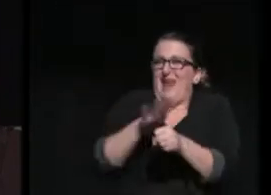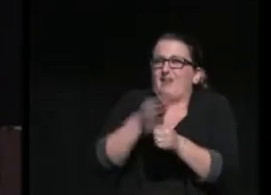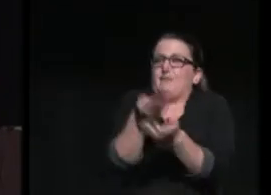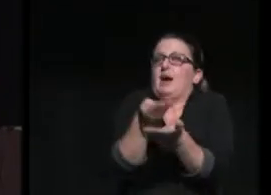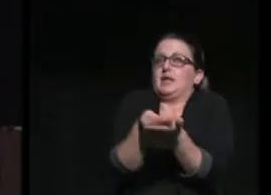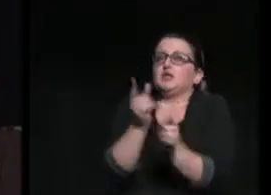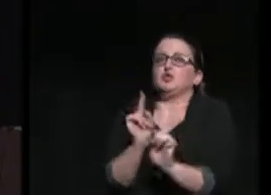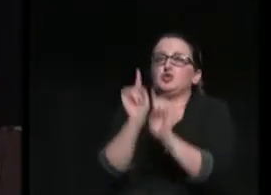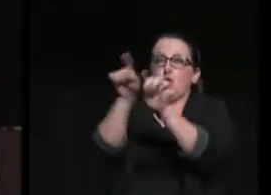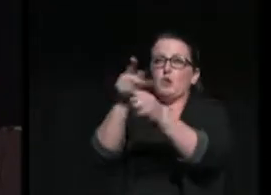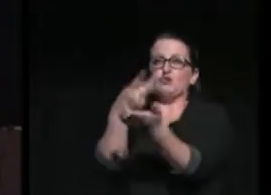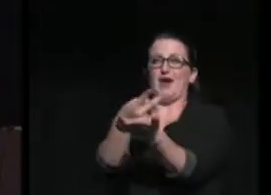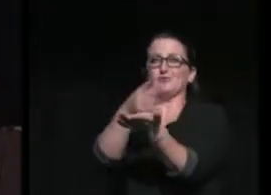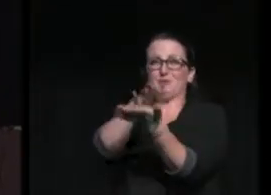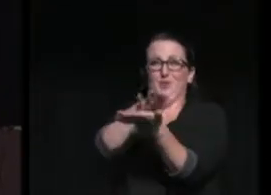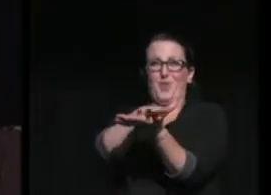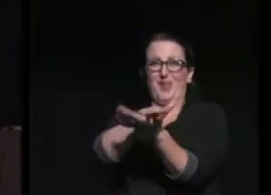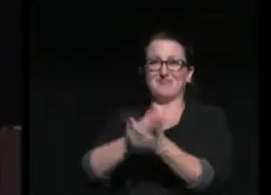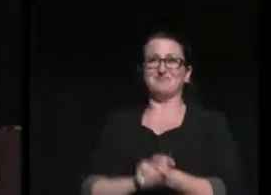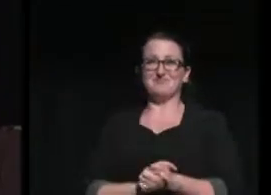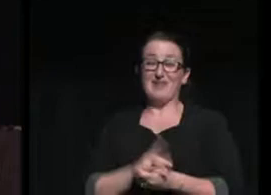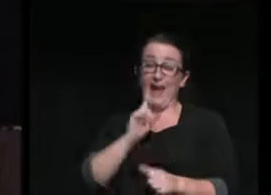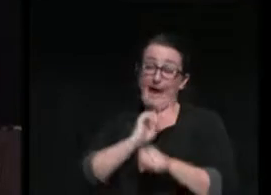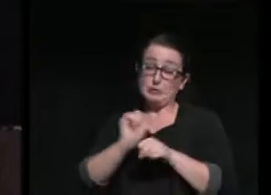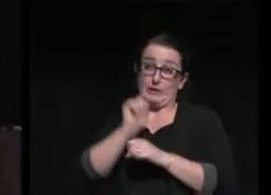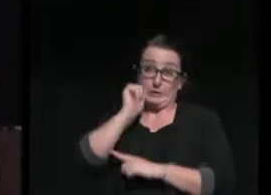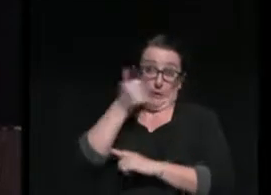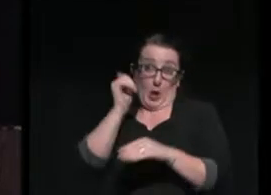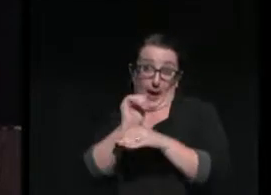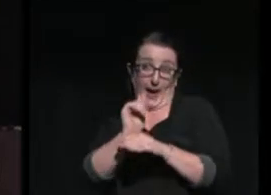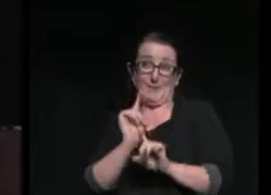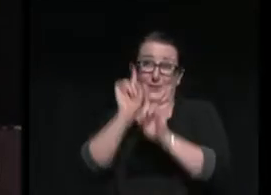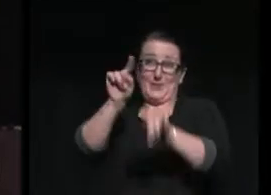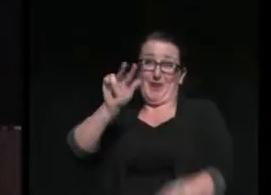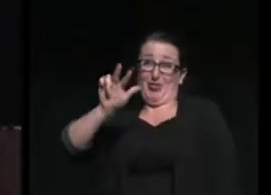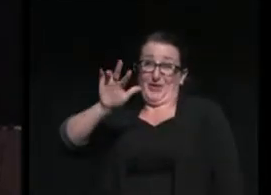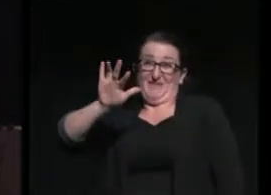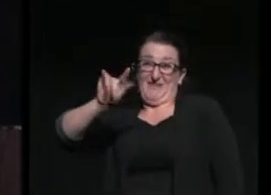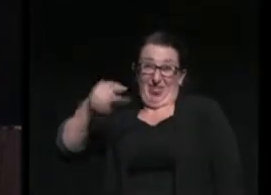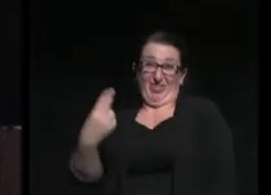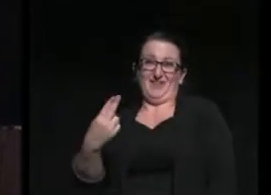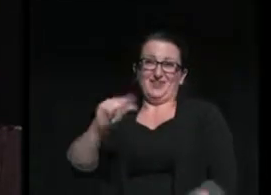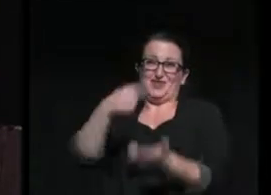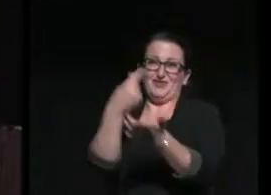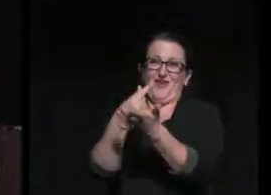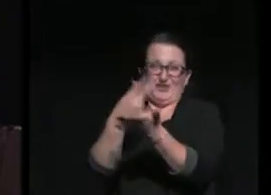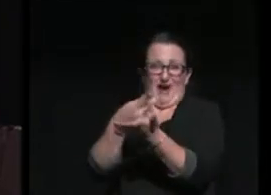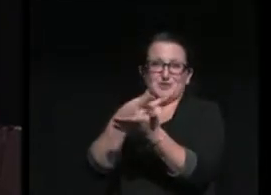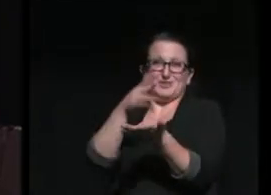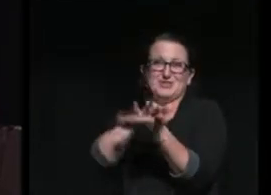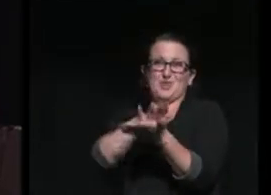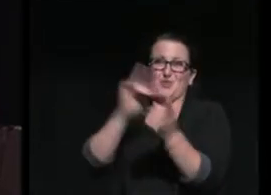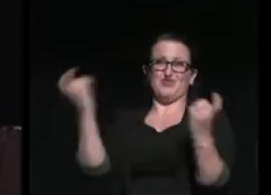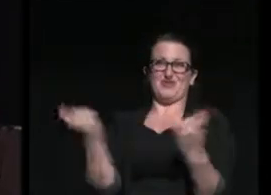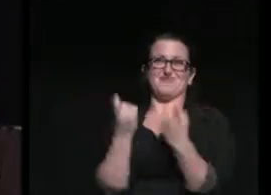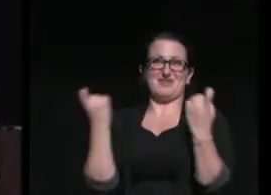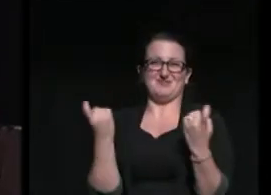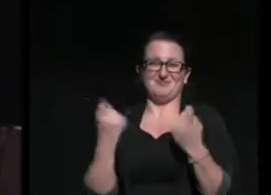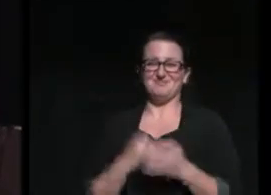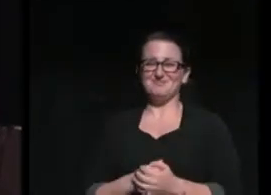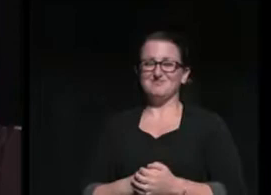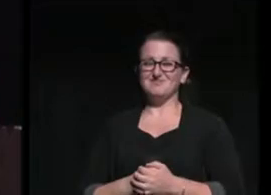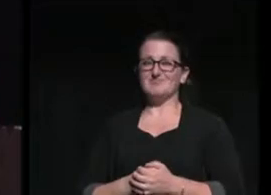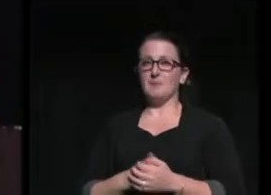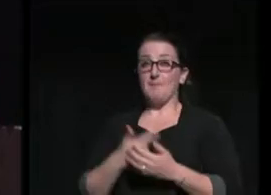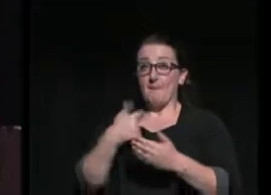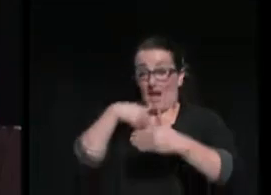school. In fact, tomorrow night, I'm attending my 35th graduate school reunion. I then took another risk and started as